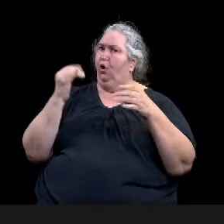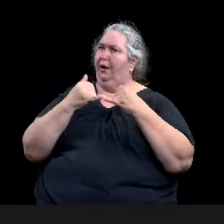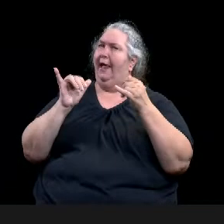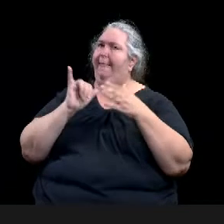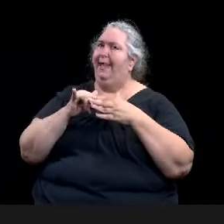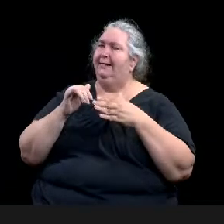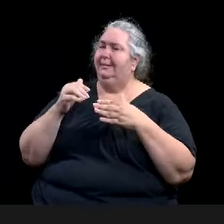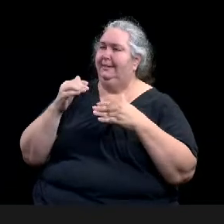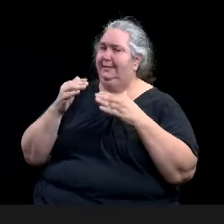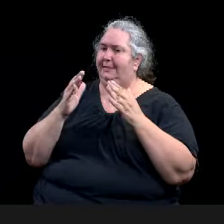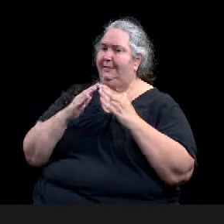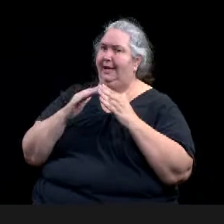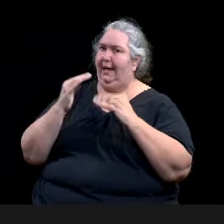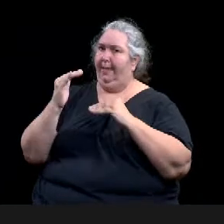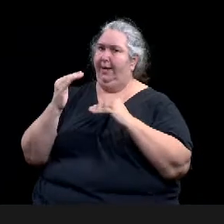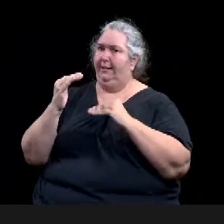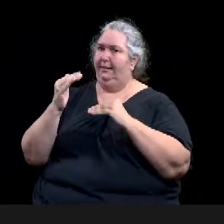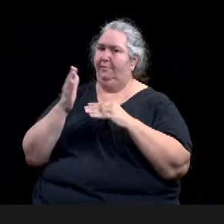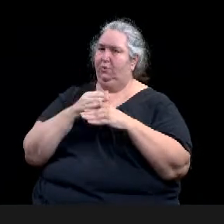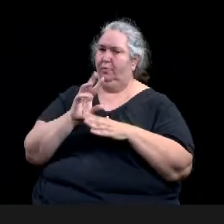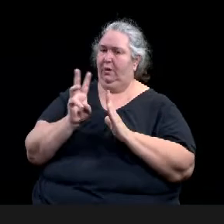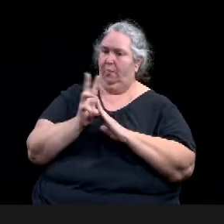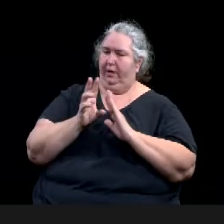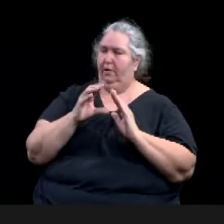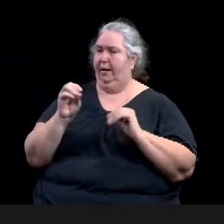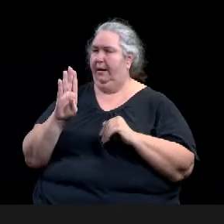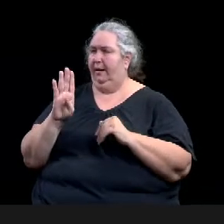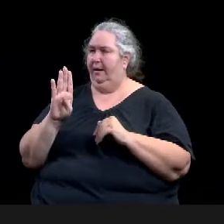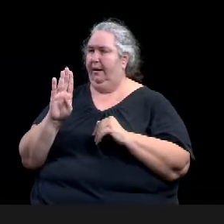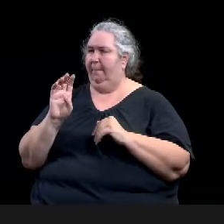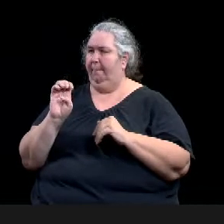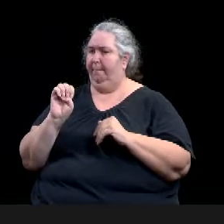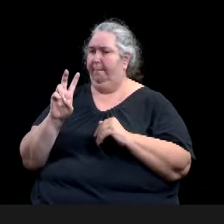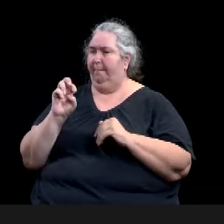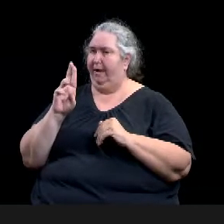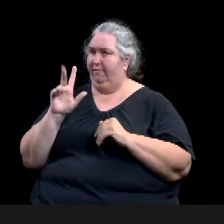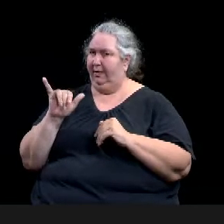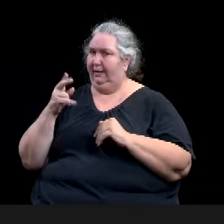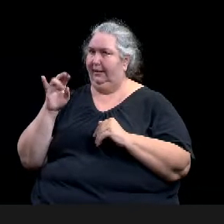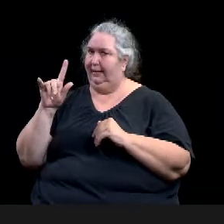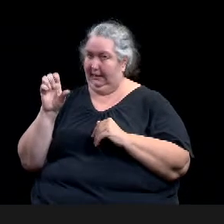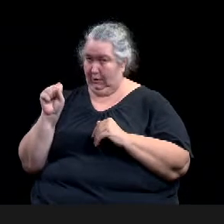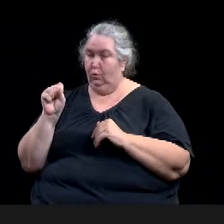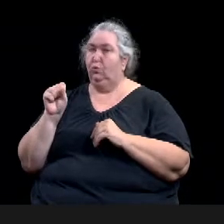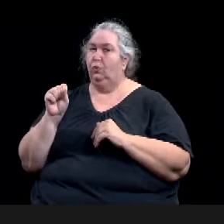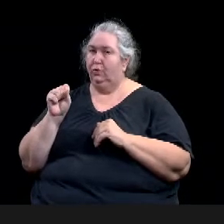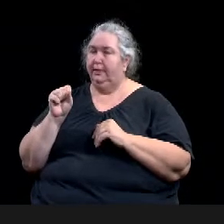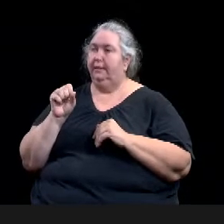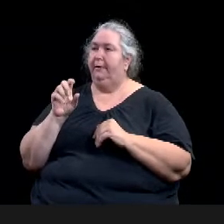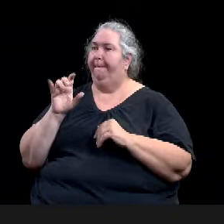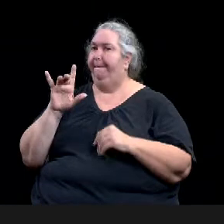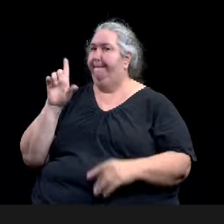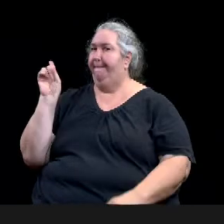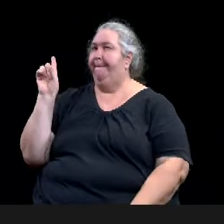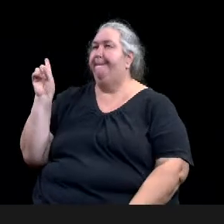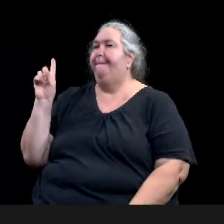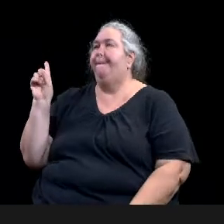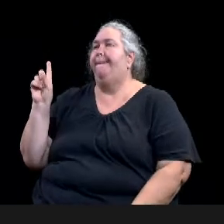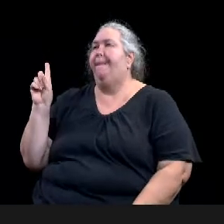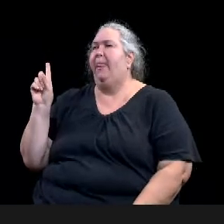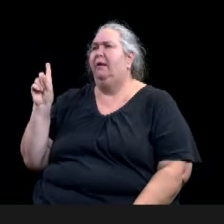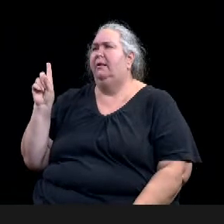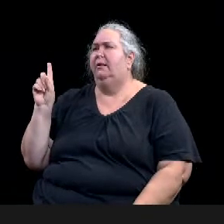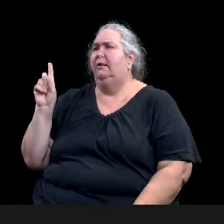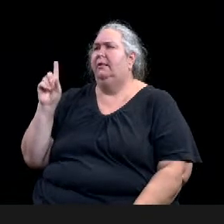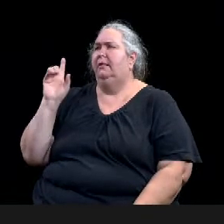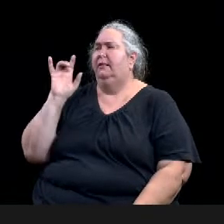this, uh, again, is in a single family zoning, uh, neighborhood, uh, no other SDRs, uh, in